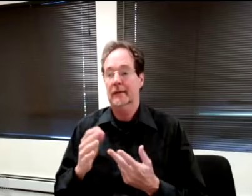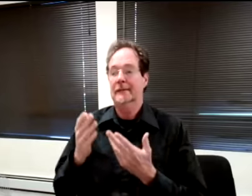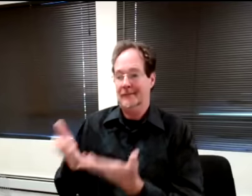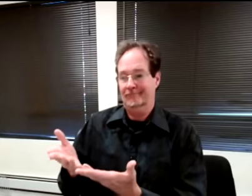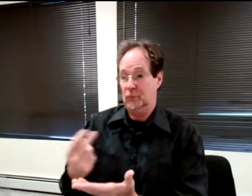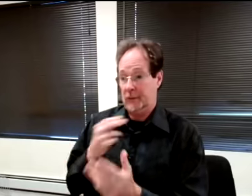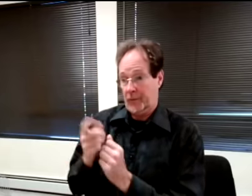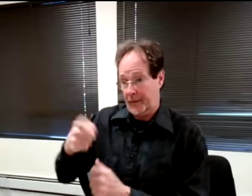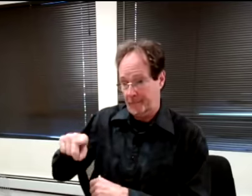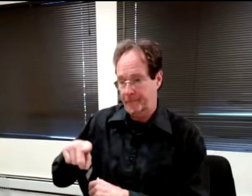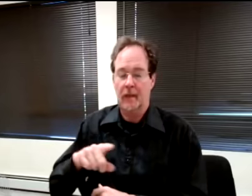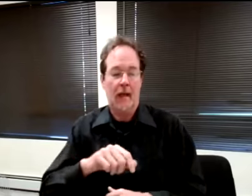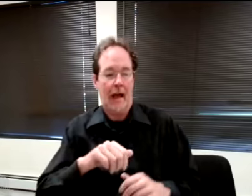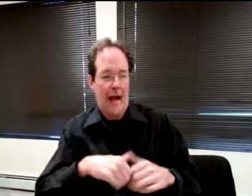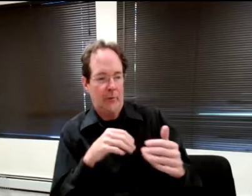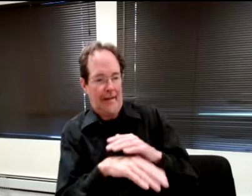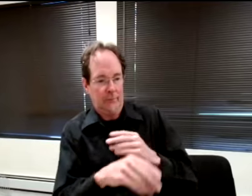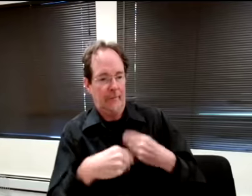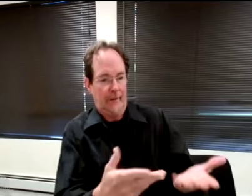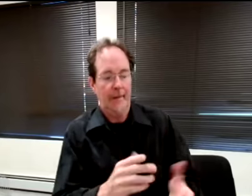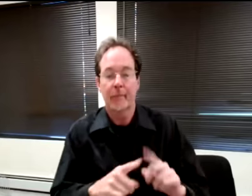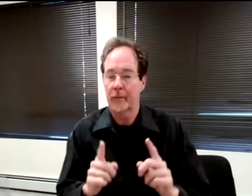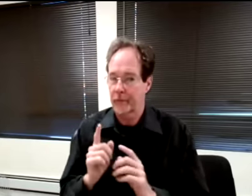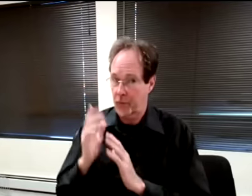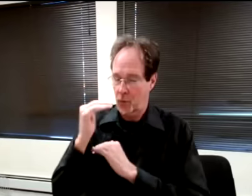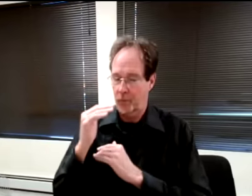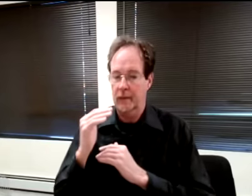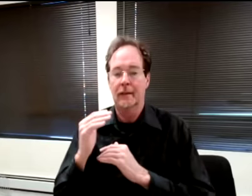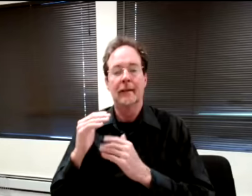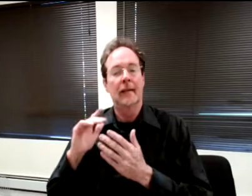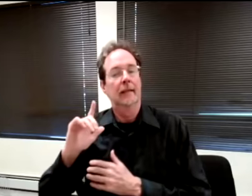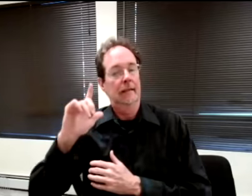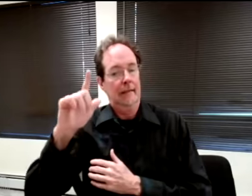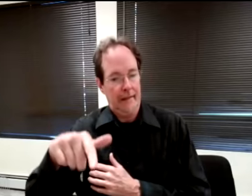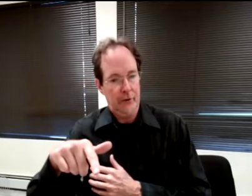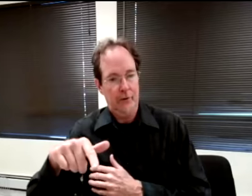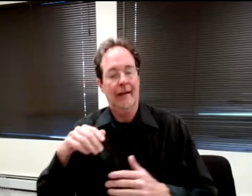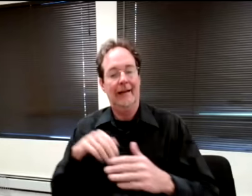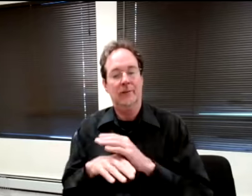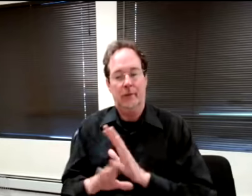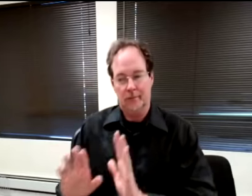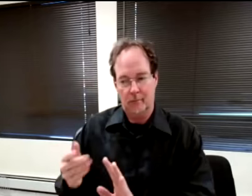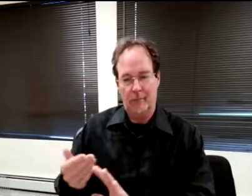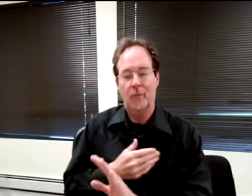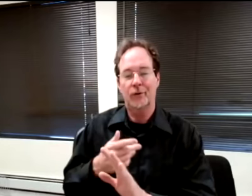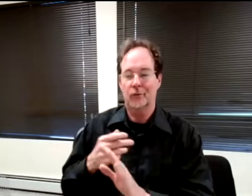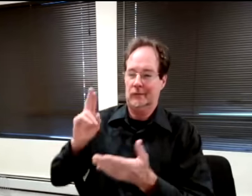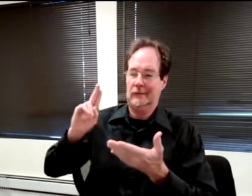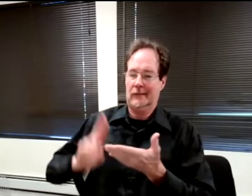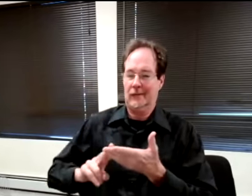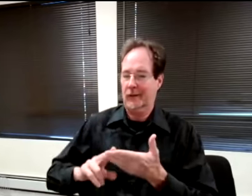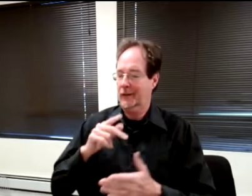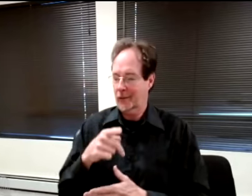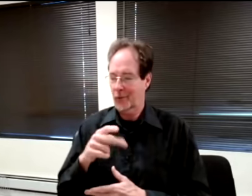is that down the line accessibility can be part of the procurement and the contract process.